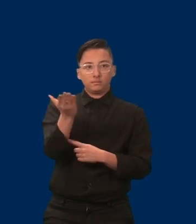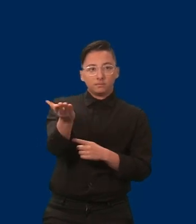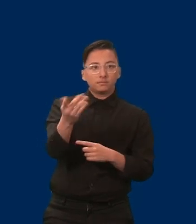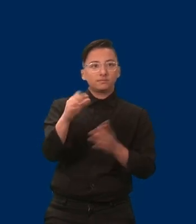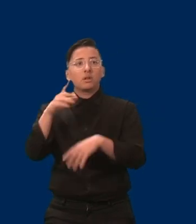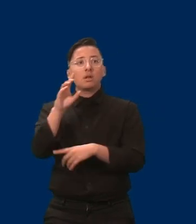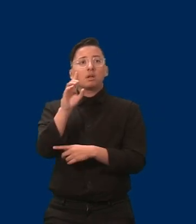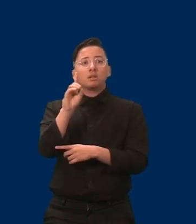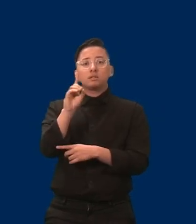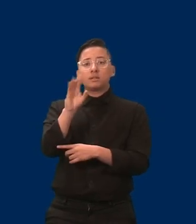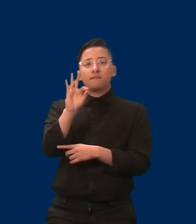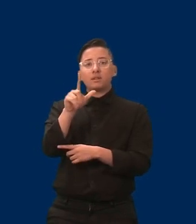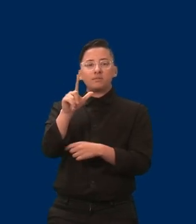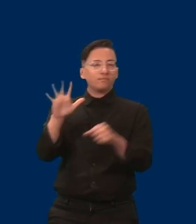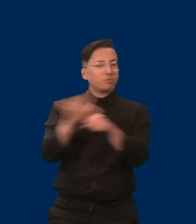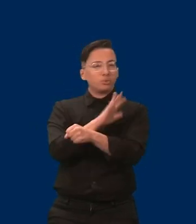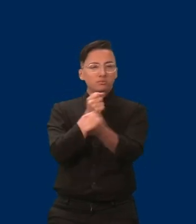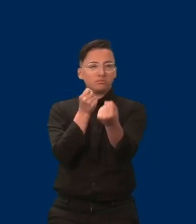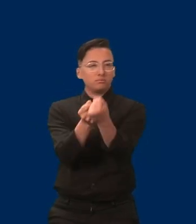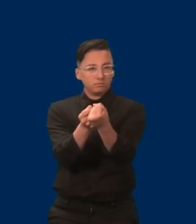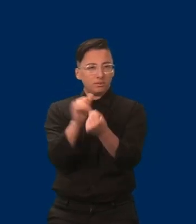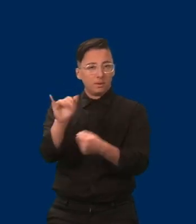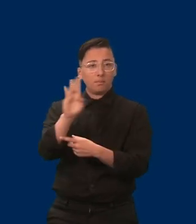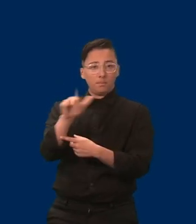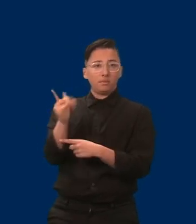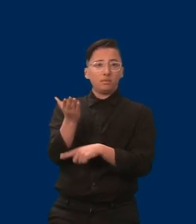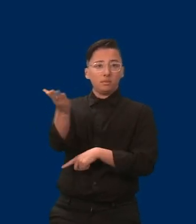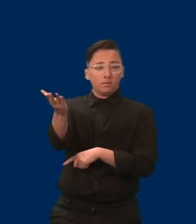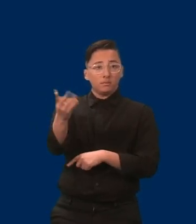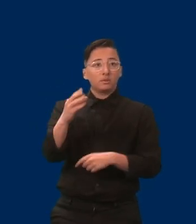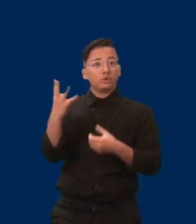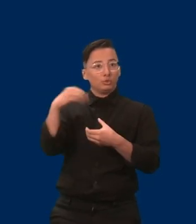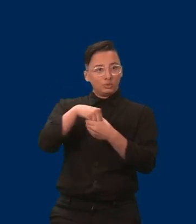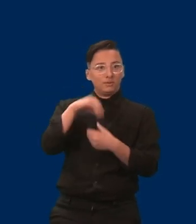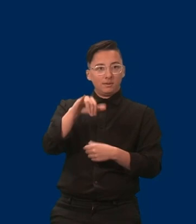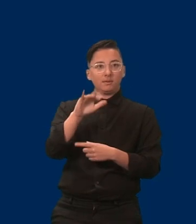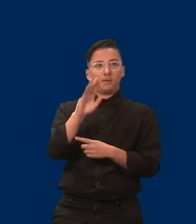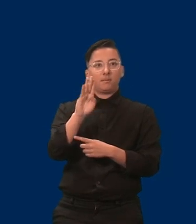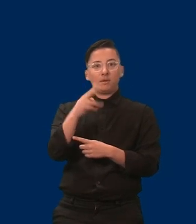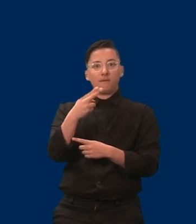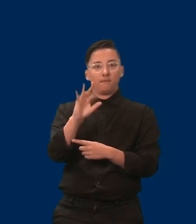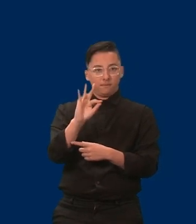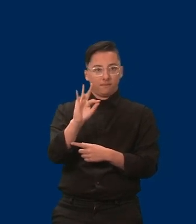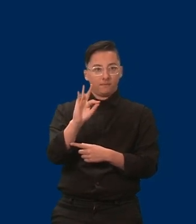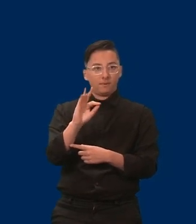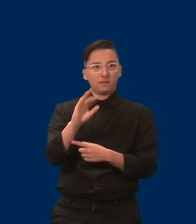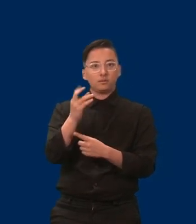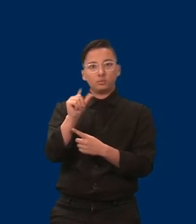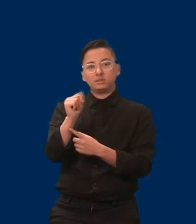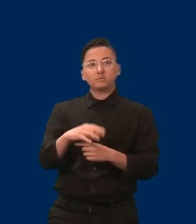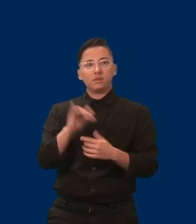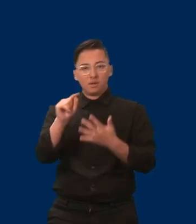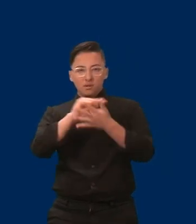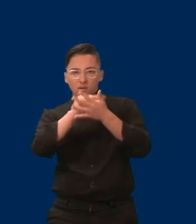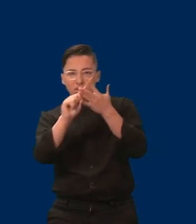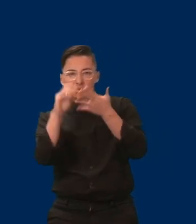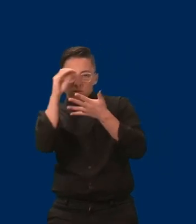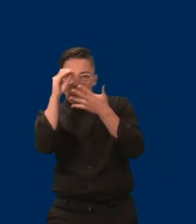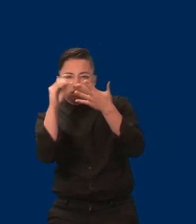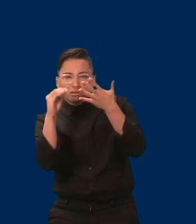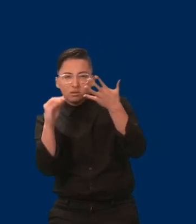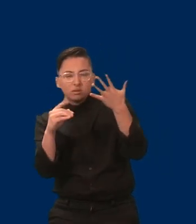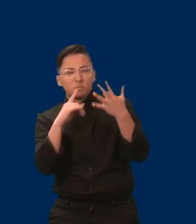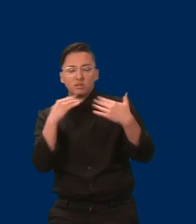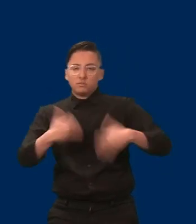unanimously supported the inclusion of House File 2017. In there, it includes lots of really important provisions. So I know it would implement and